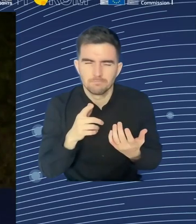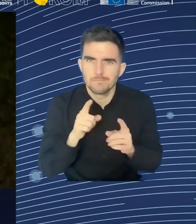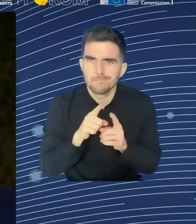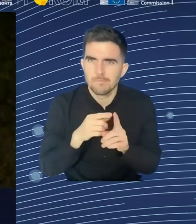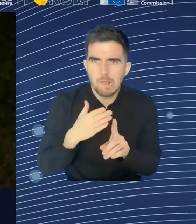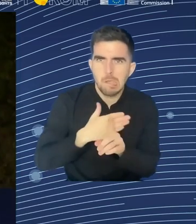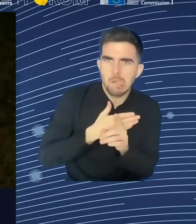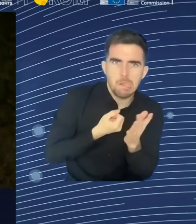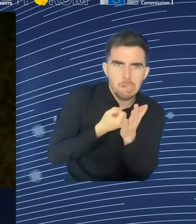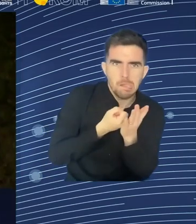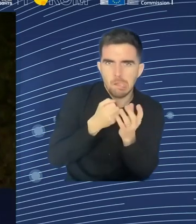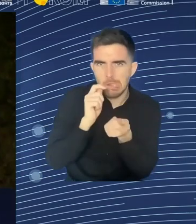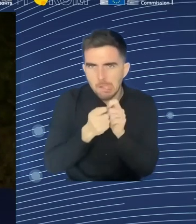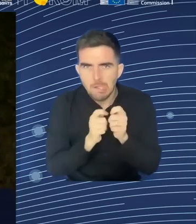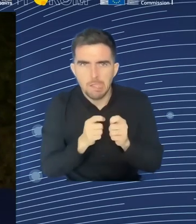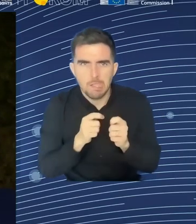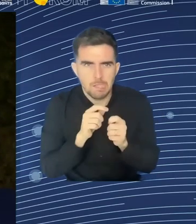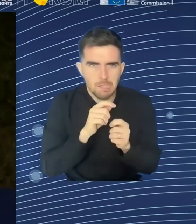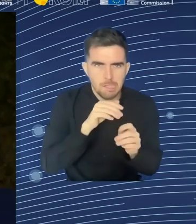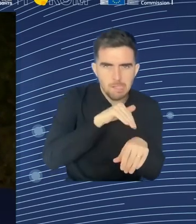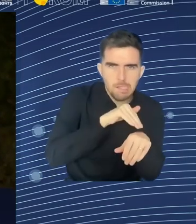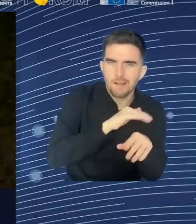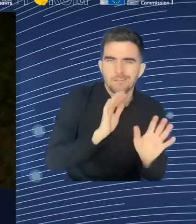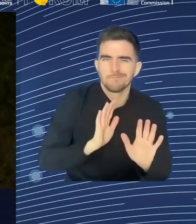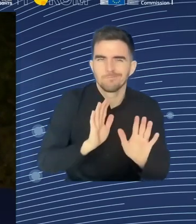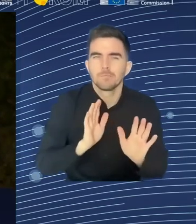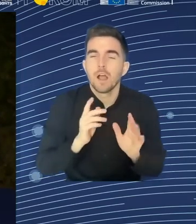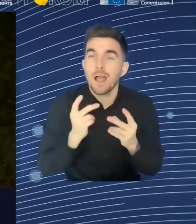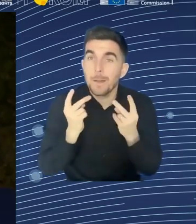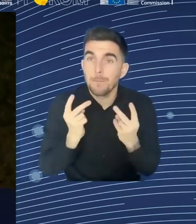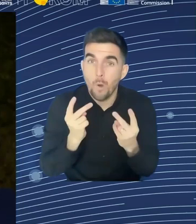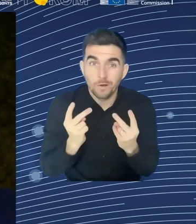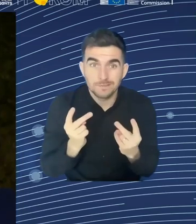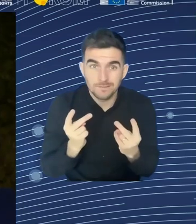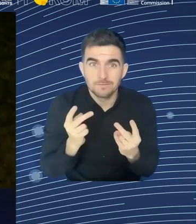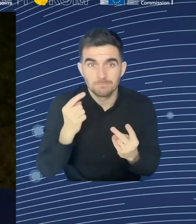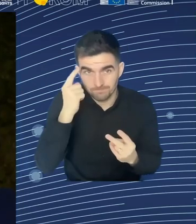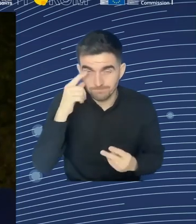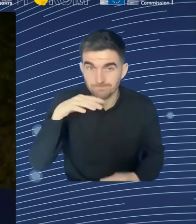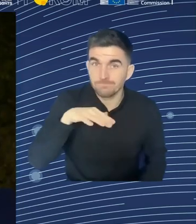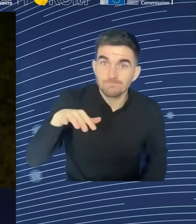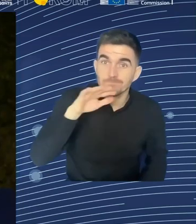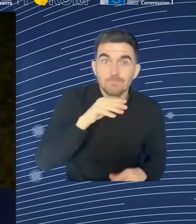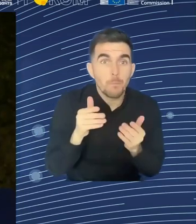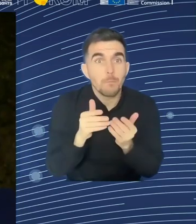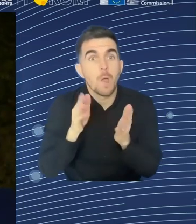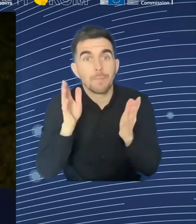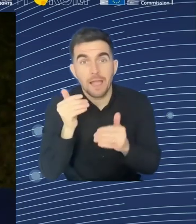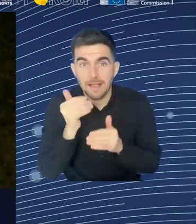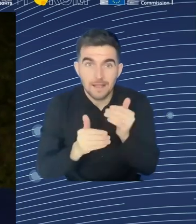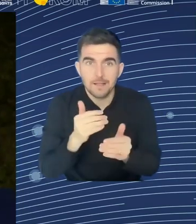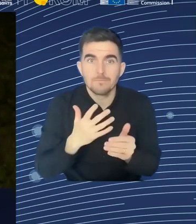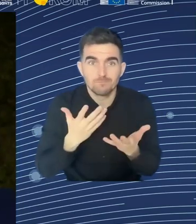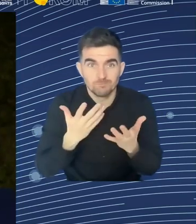probably in the same firm, in the same sector, they can do it. And they will do it. But if we don't do really public